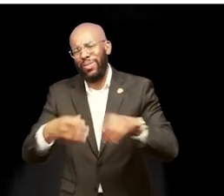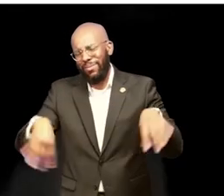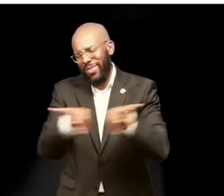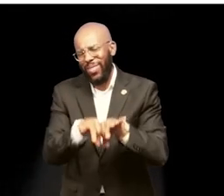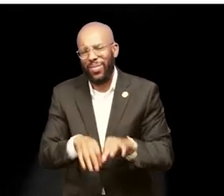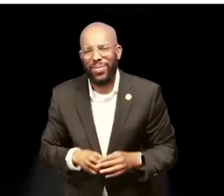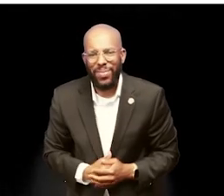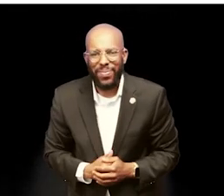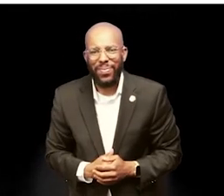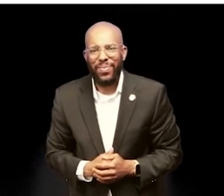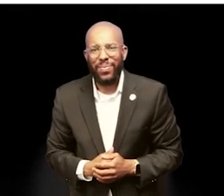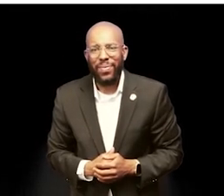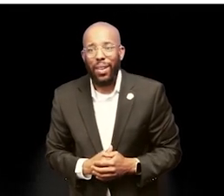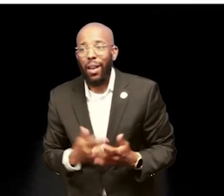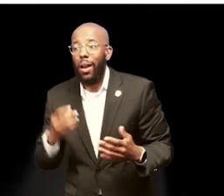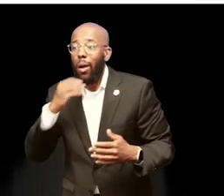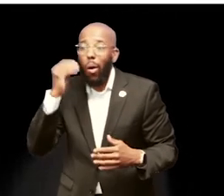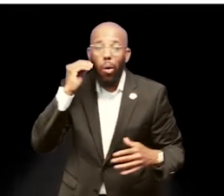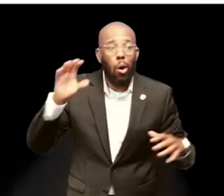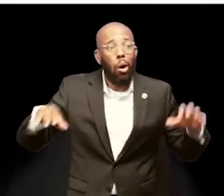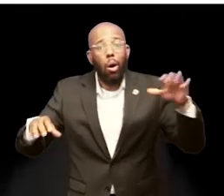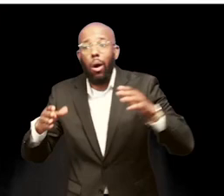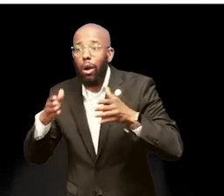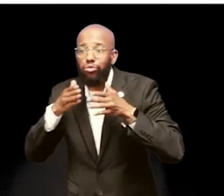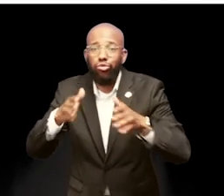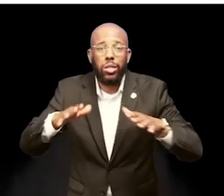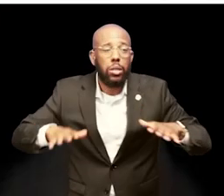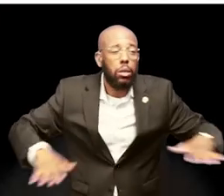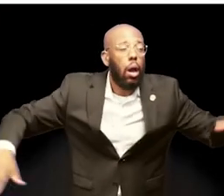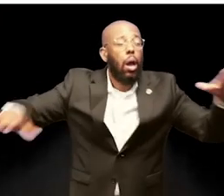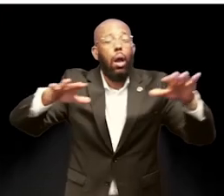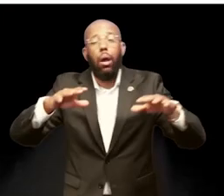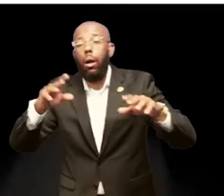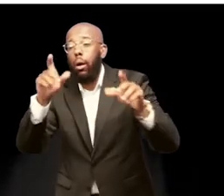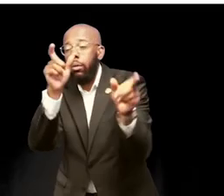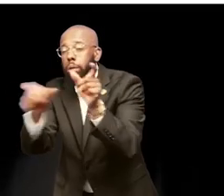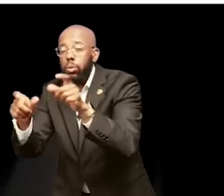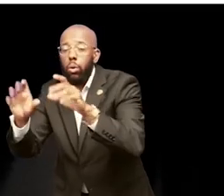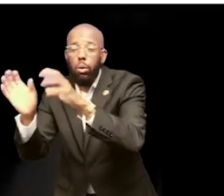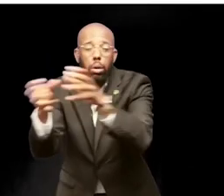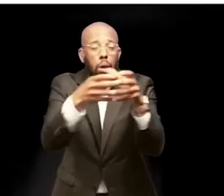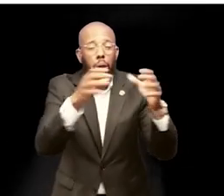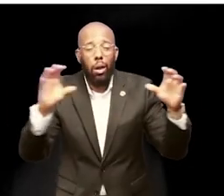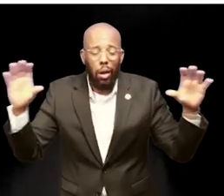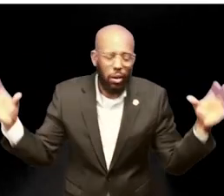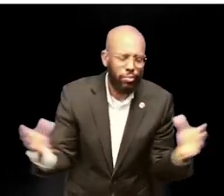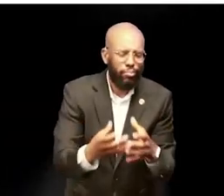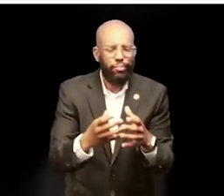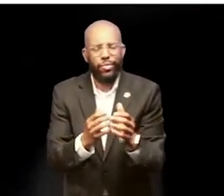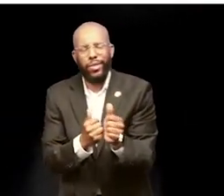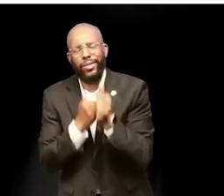rolling up their sleeves, to operate what Martin Luther King called the beloved community. Manifesting this just